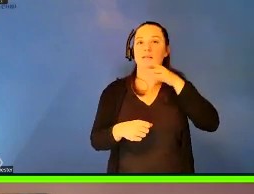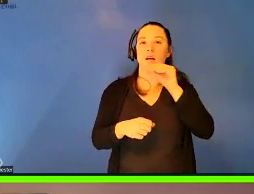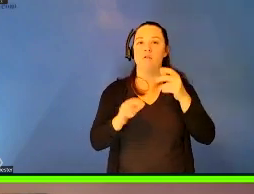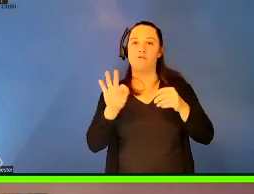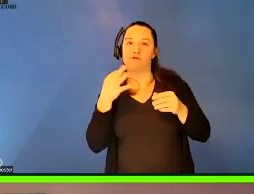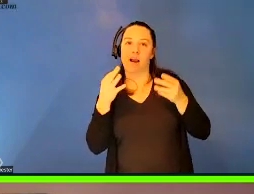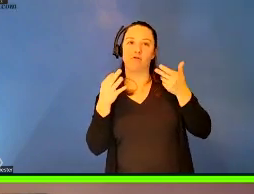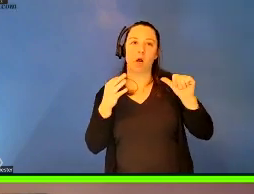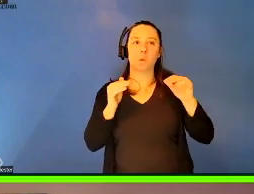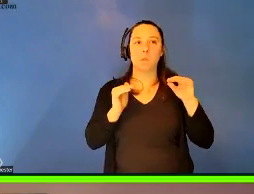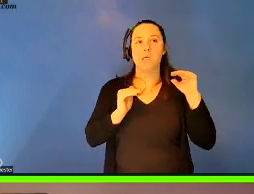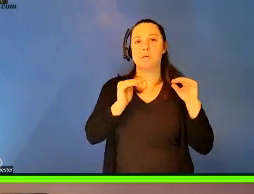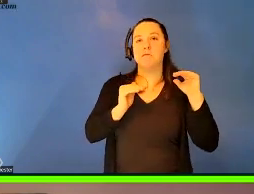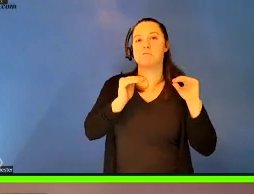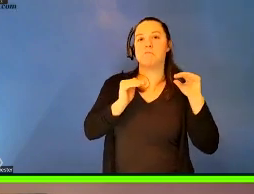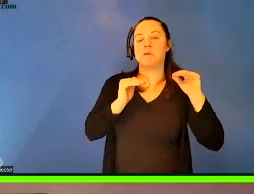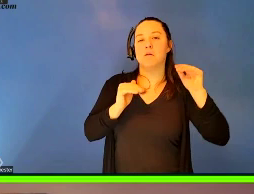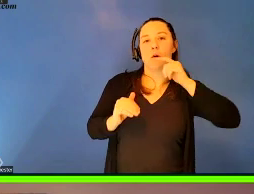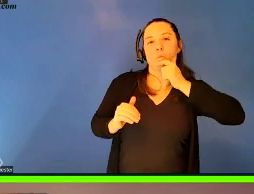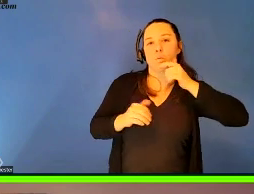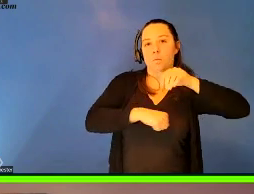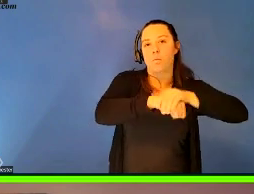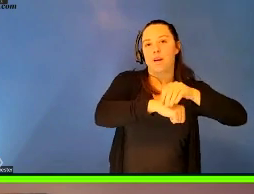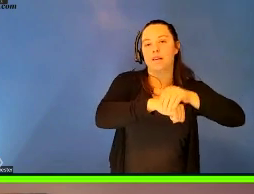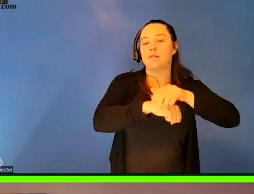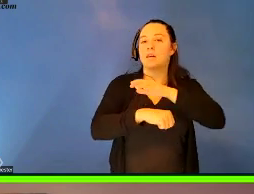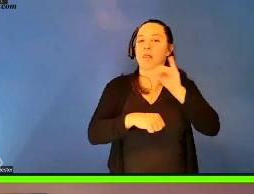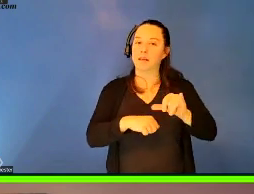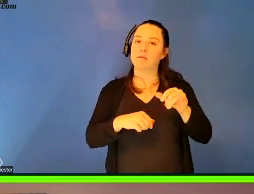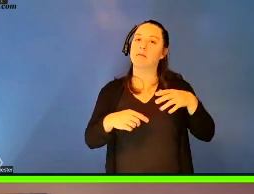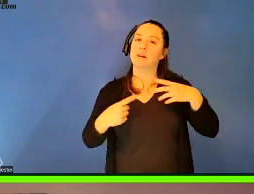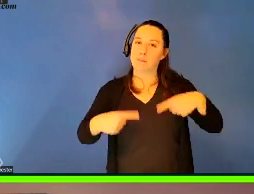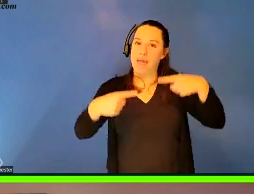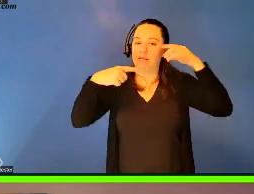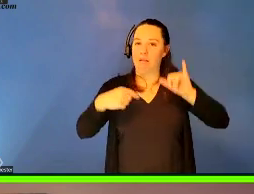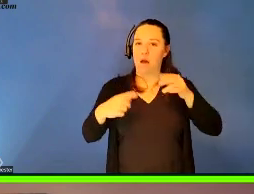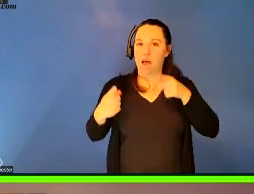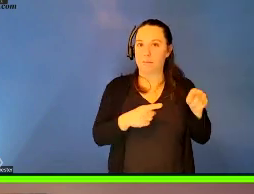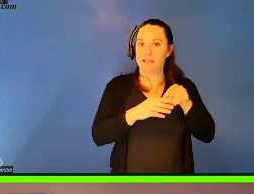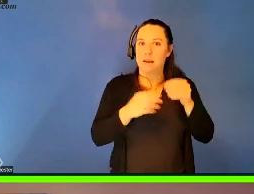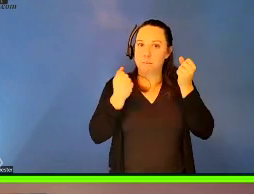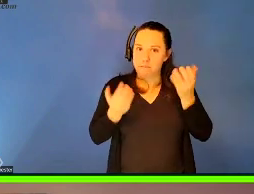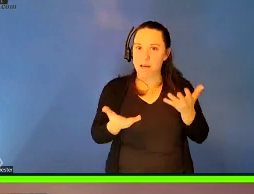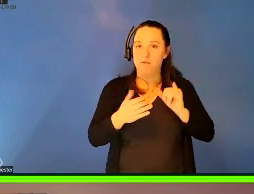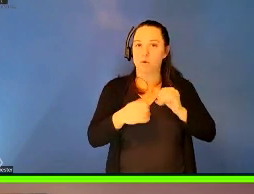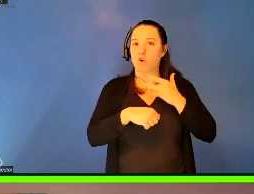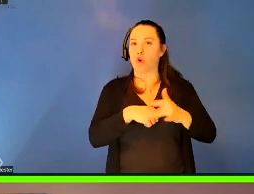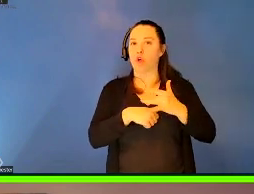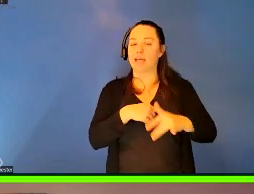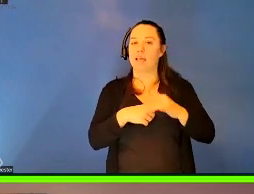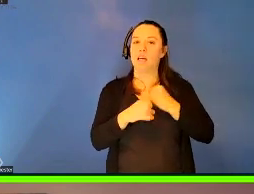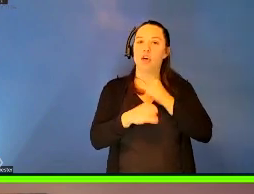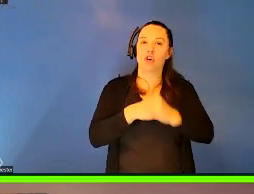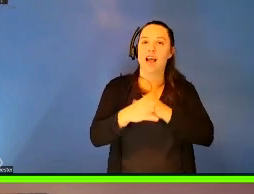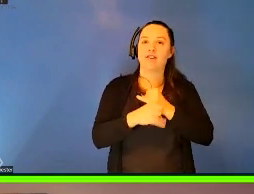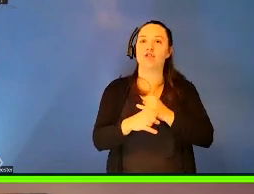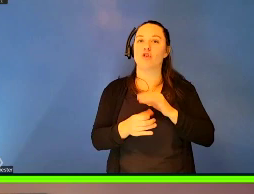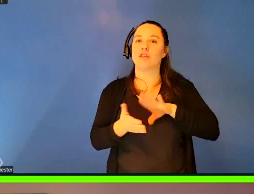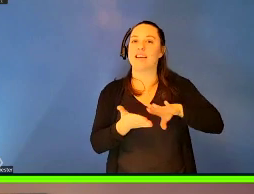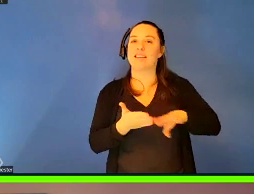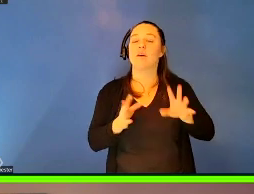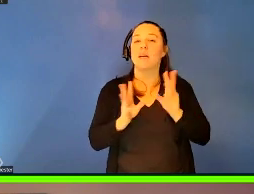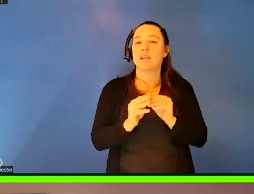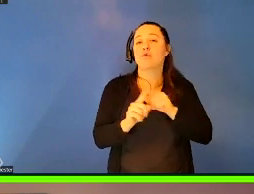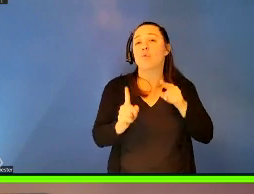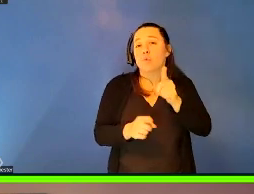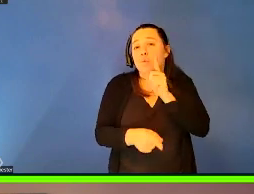is a debate that kind of lingers across many of the early international sanitary conferences. So, it is xenophobia, but I would argue that there's also a